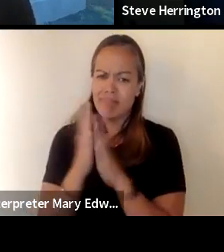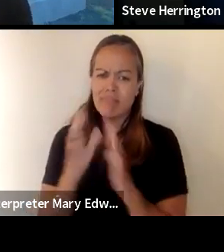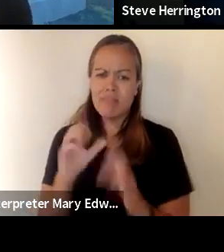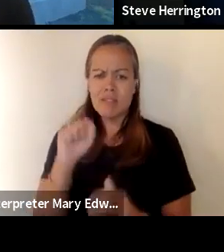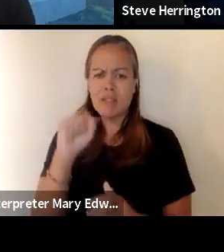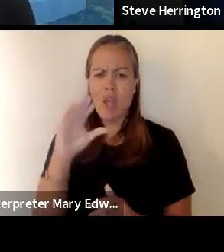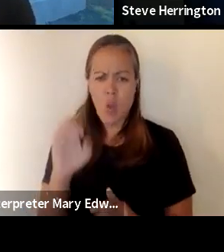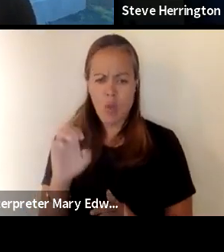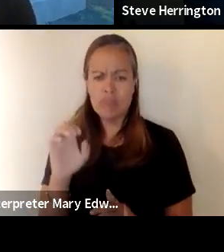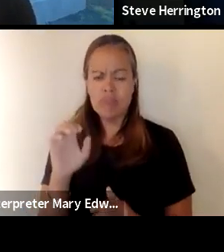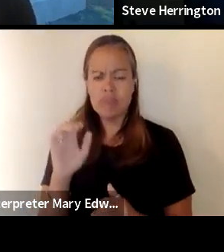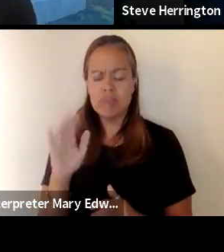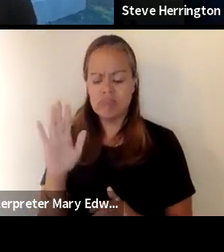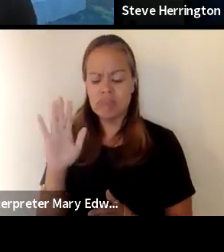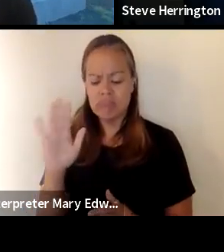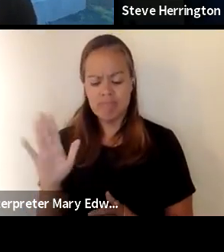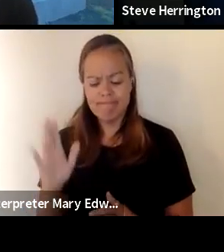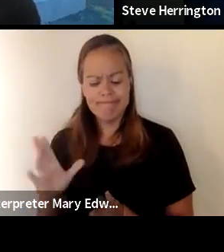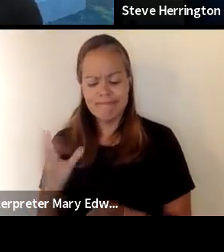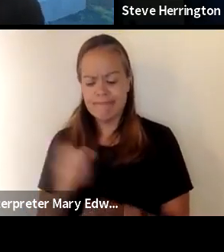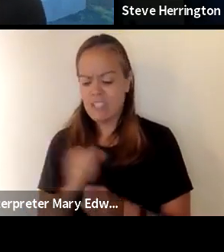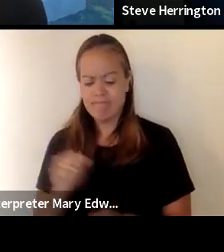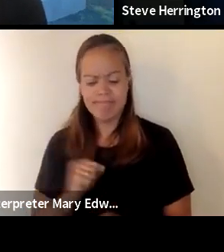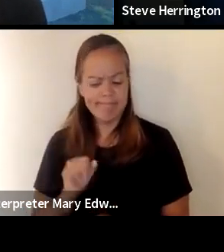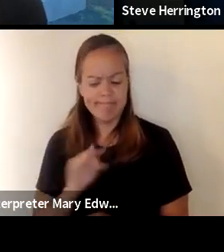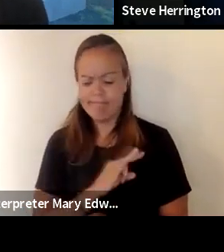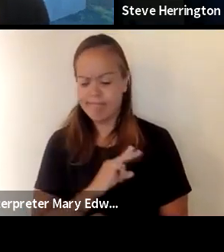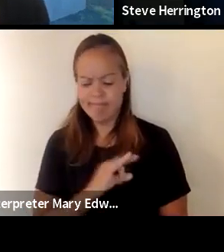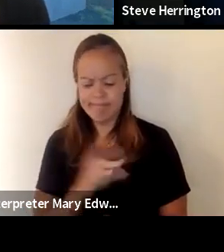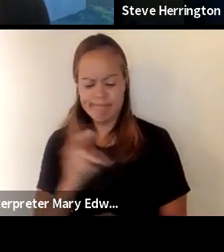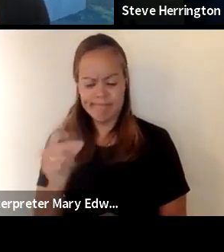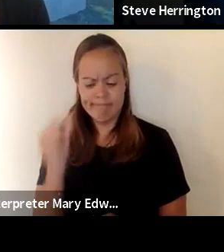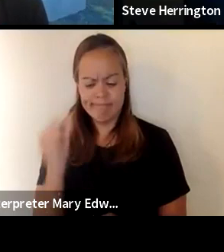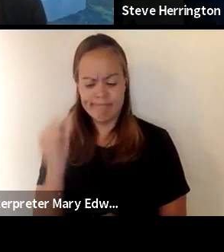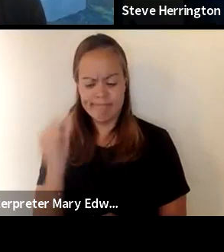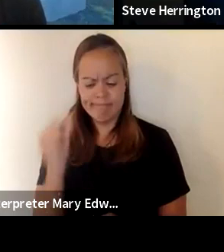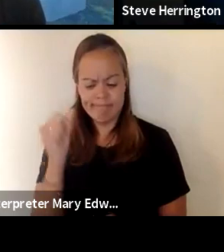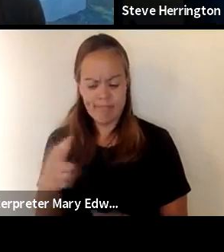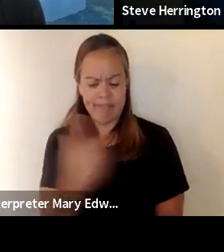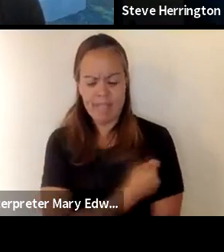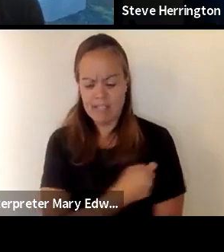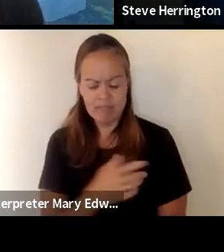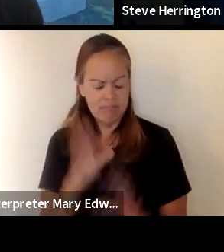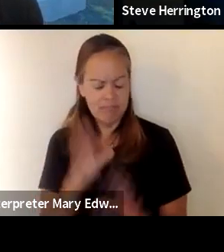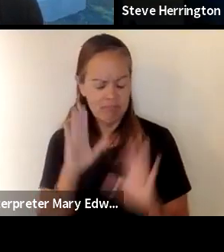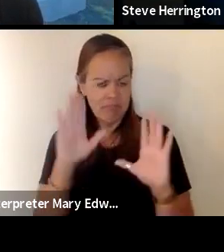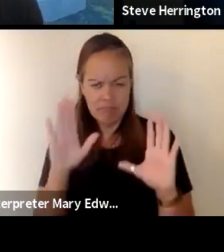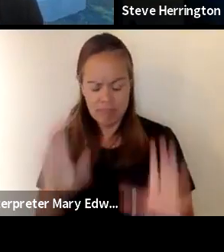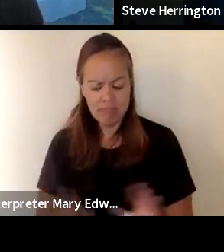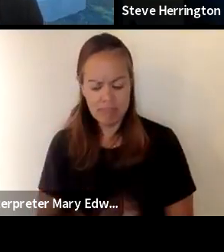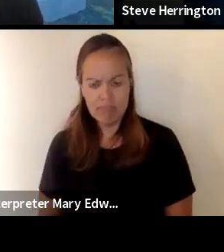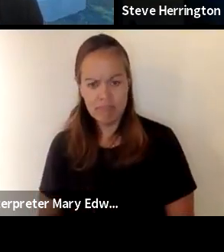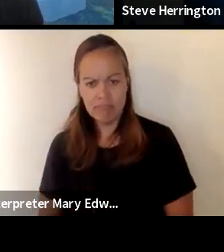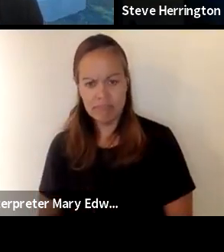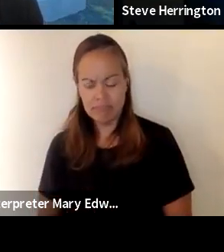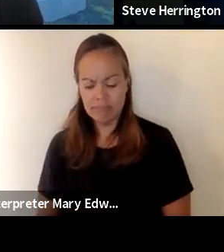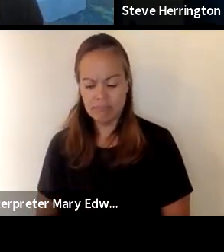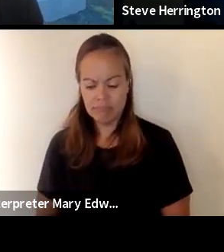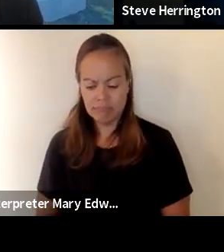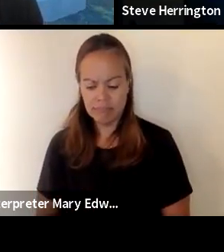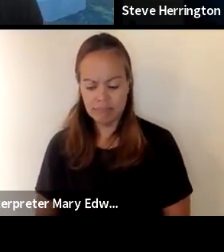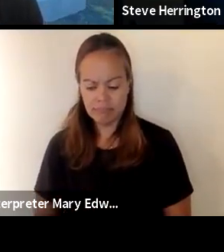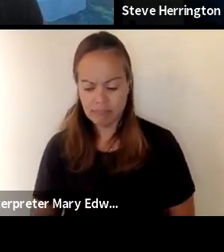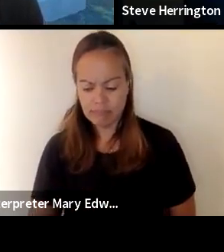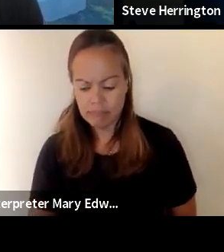education effort from getting their staff vaccinated it was an incredible effort and clearly very